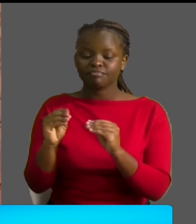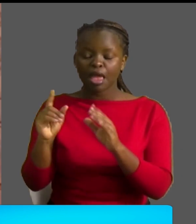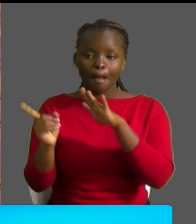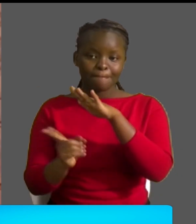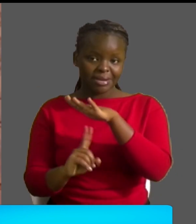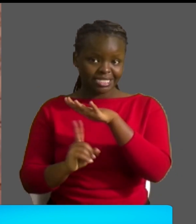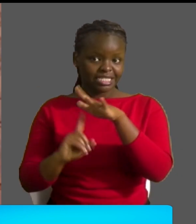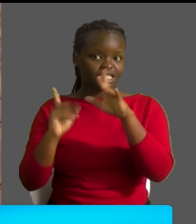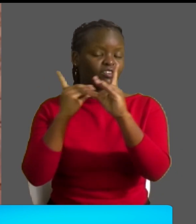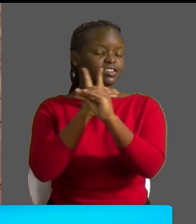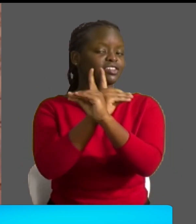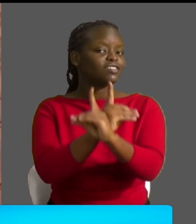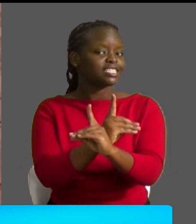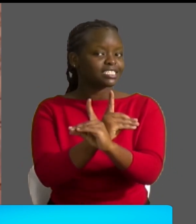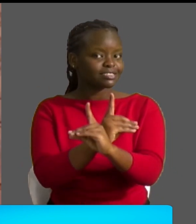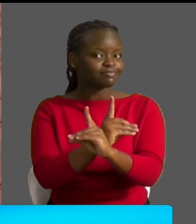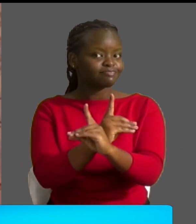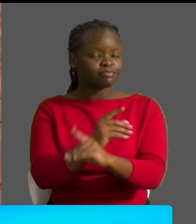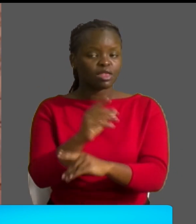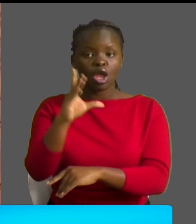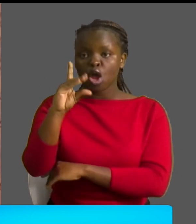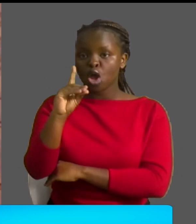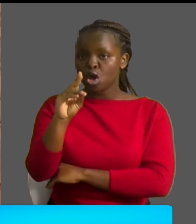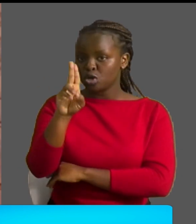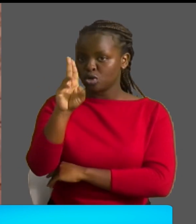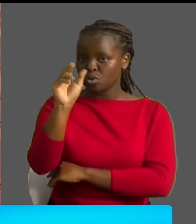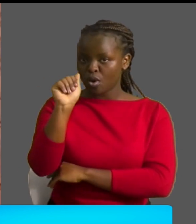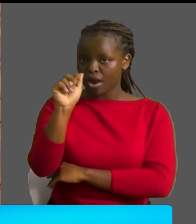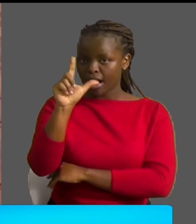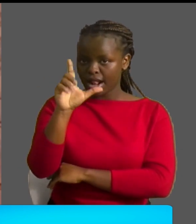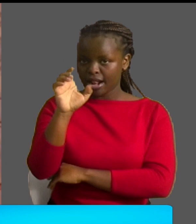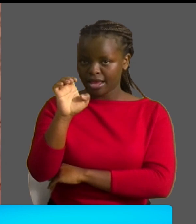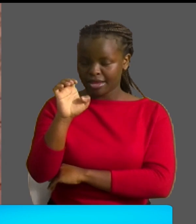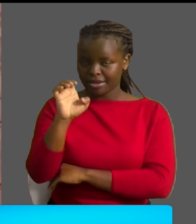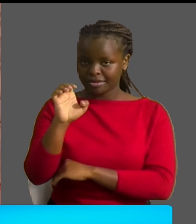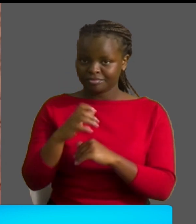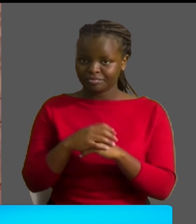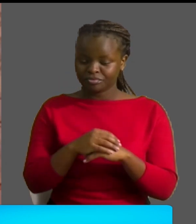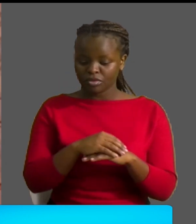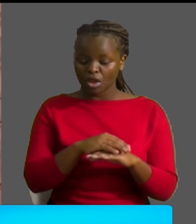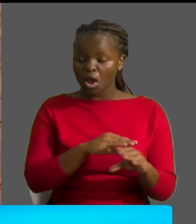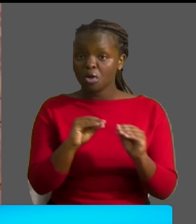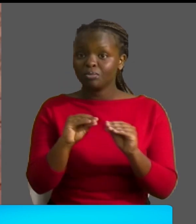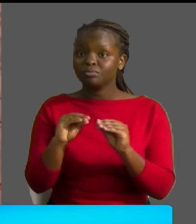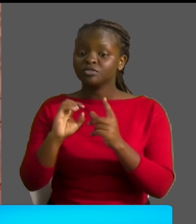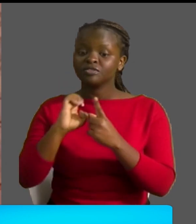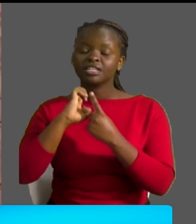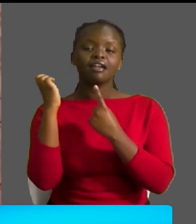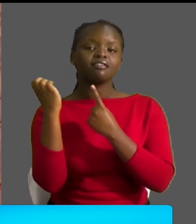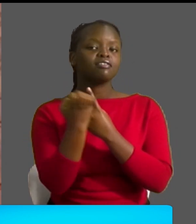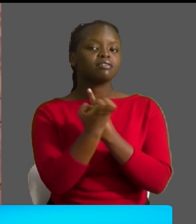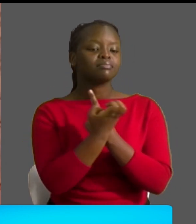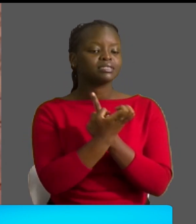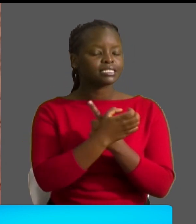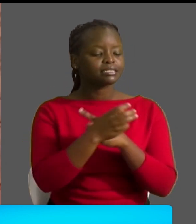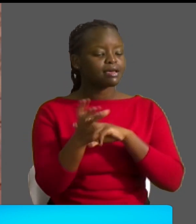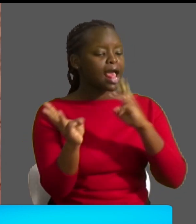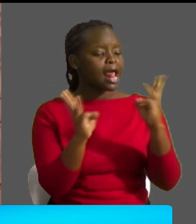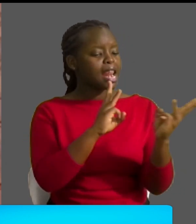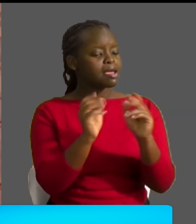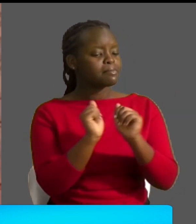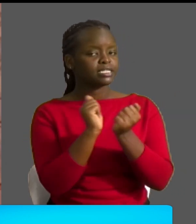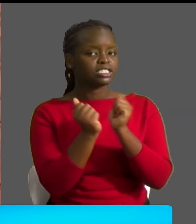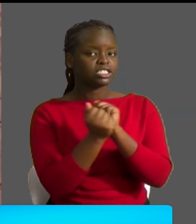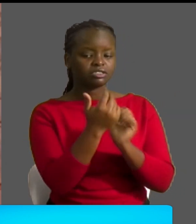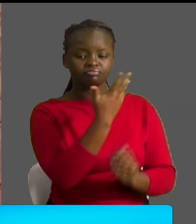The Honourable Aden Baredwale moves to Environment, Climate Change and